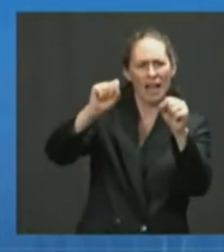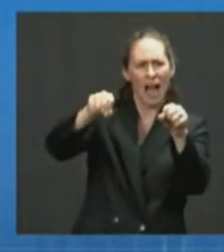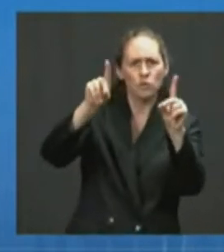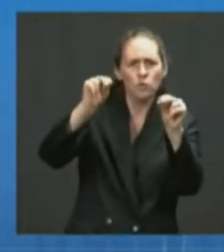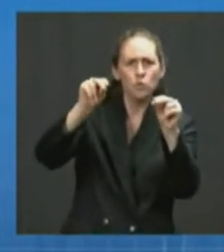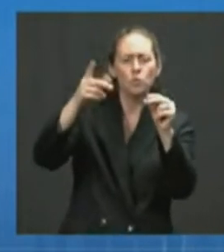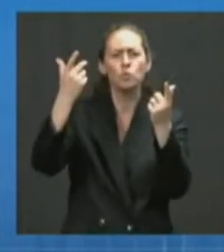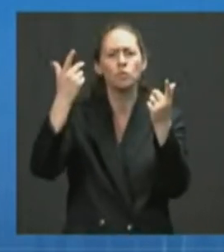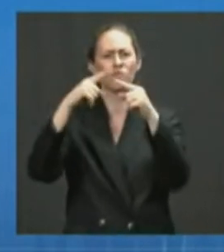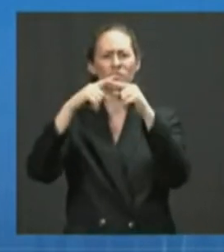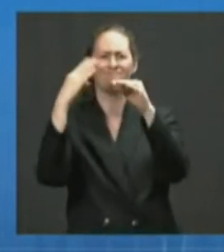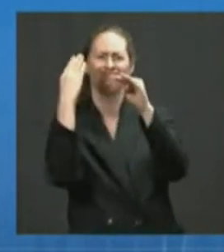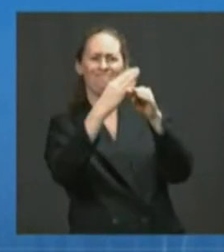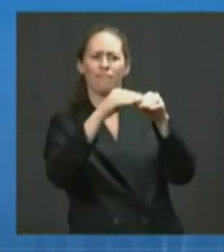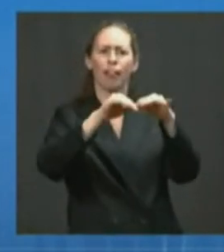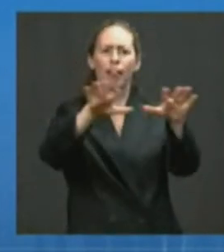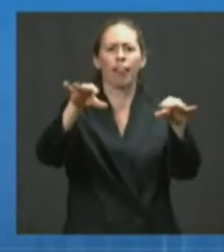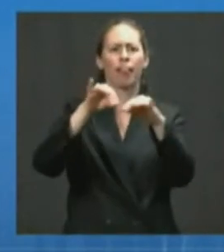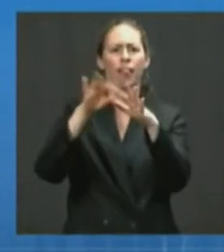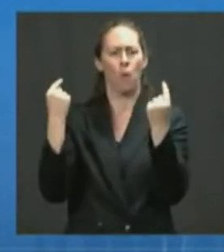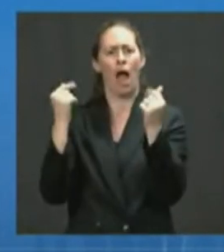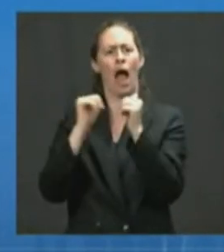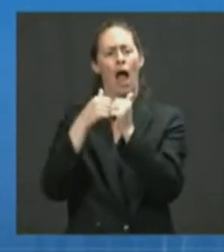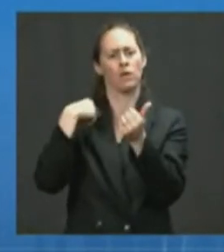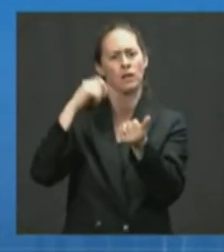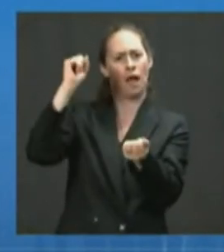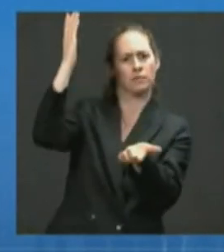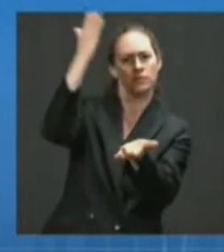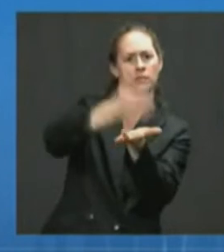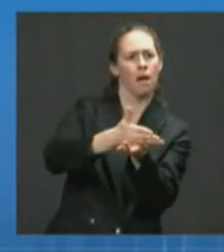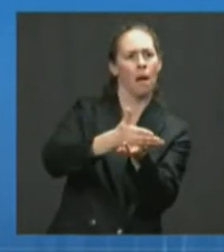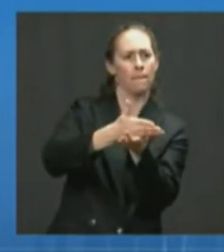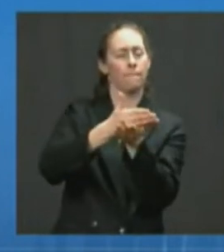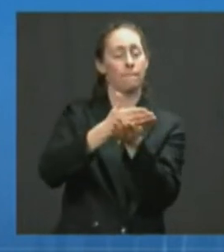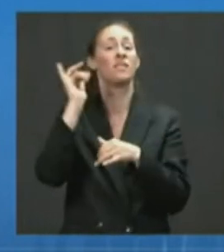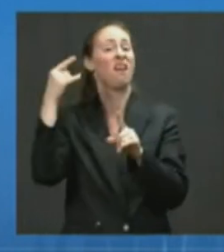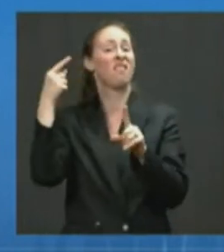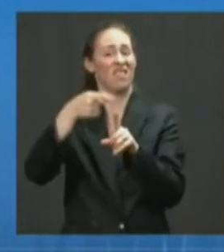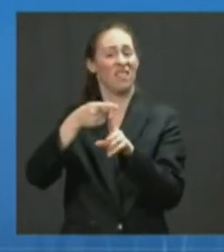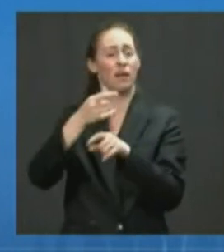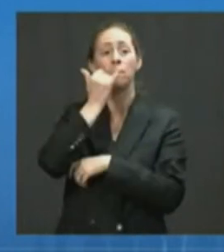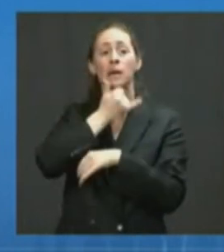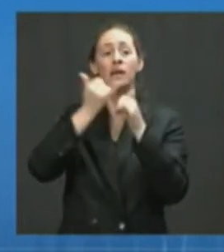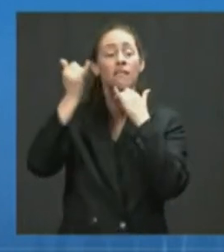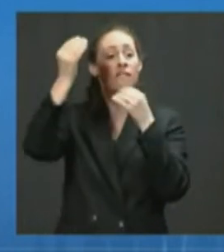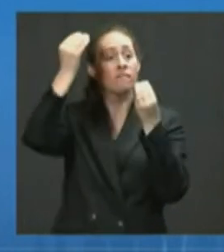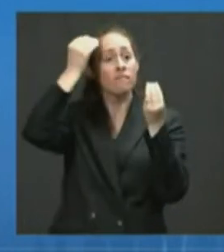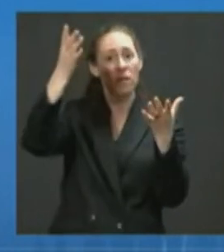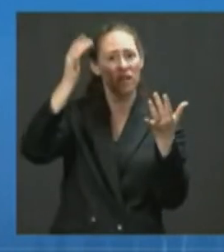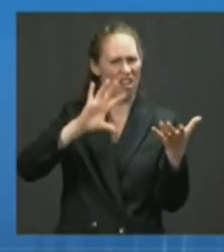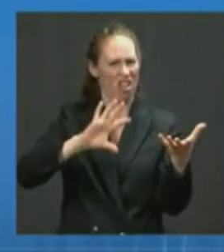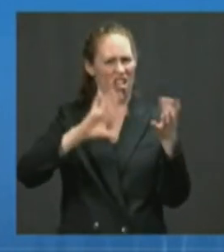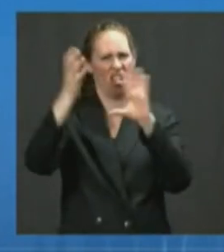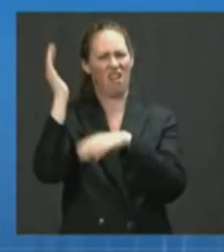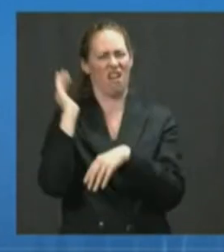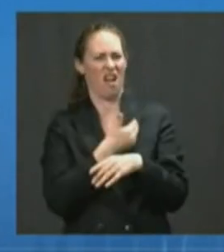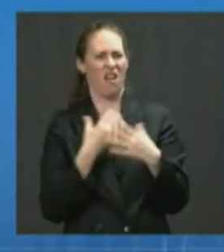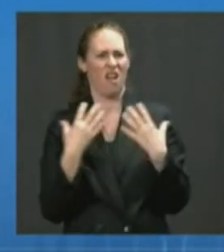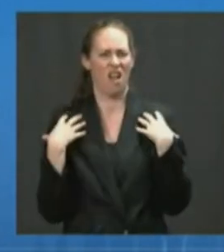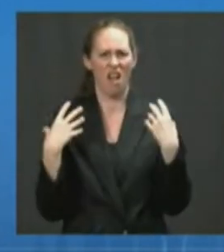misinformation. Here's the bottom line. Misinformation is a threat to our health, and the speed, scale, and